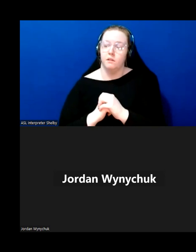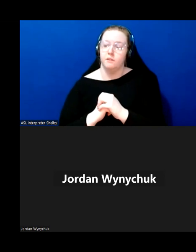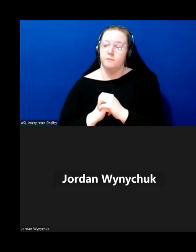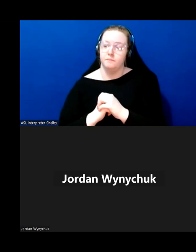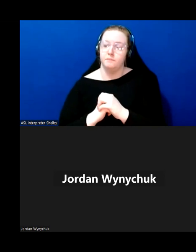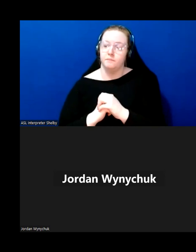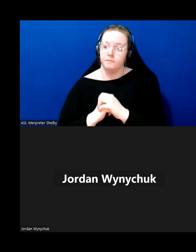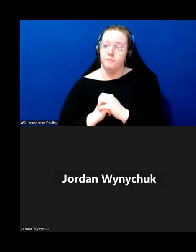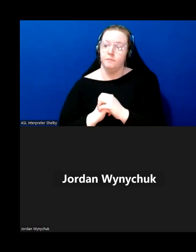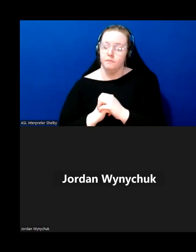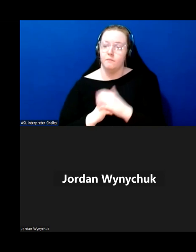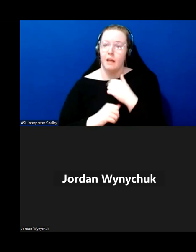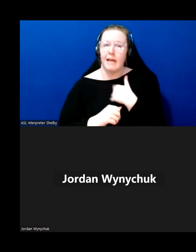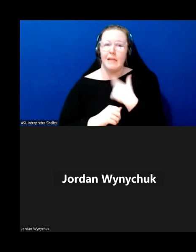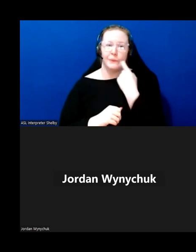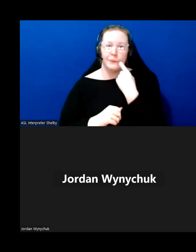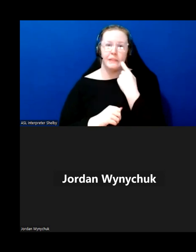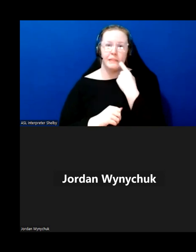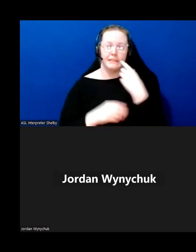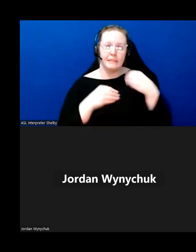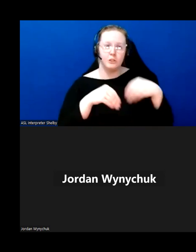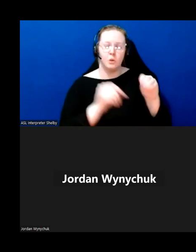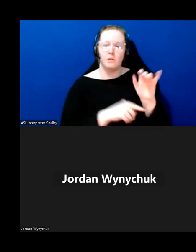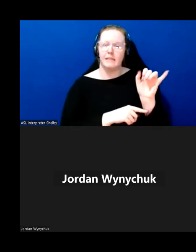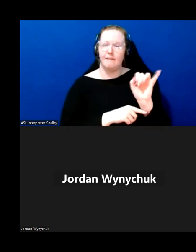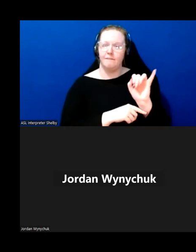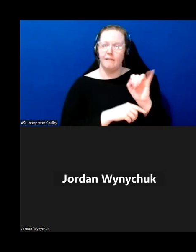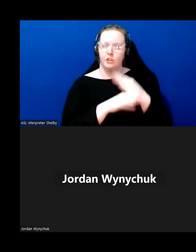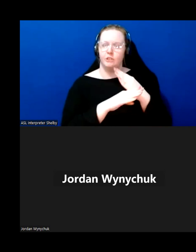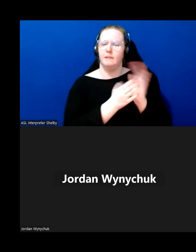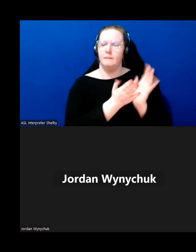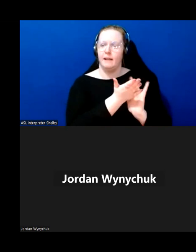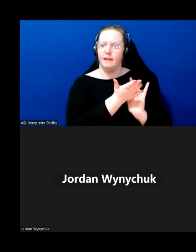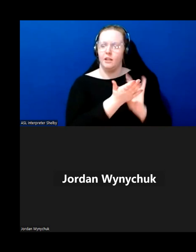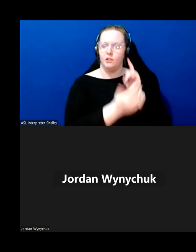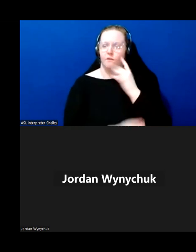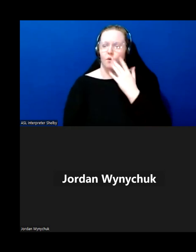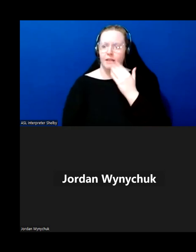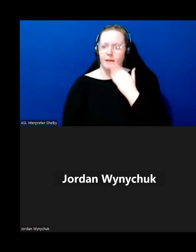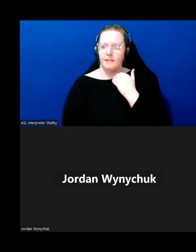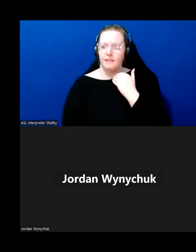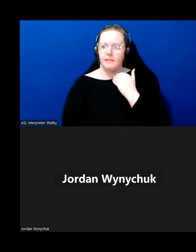an antibiotic uh iv antibiotic for uh diabetes uh oh about 10 years ago